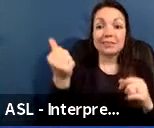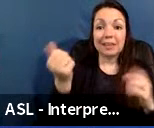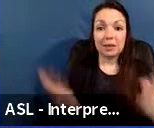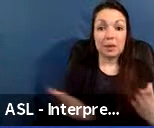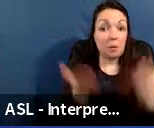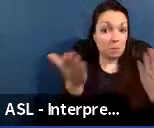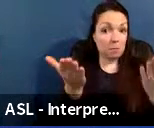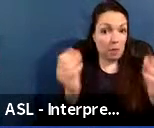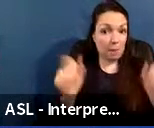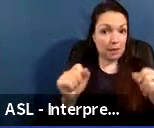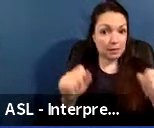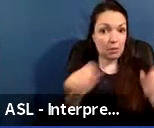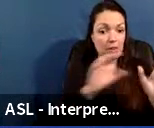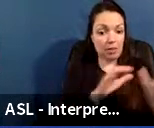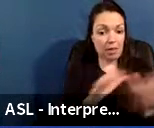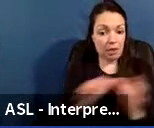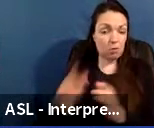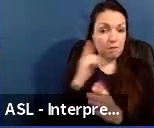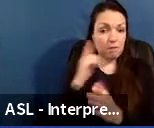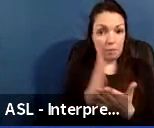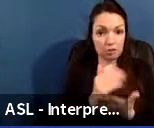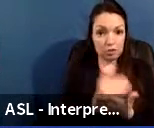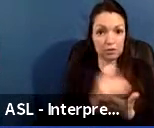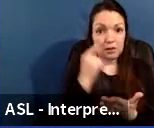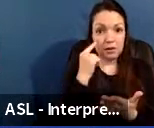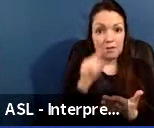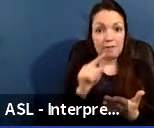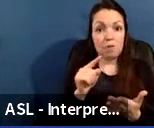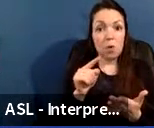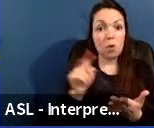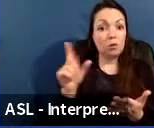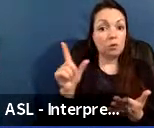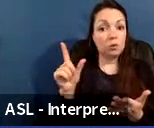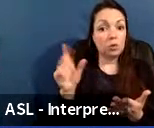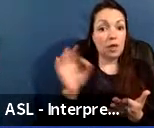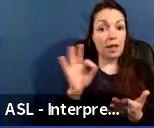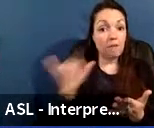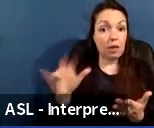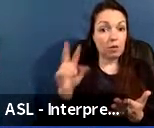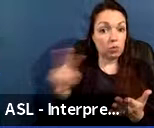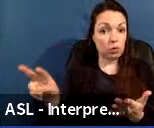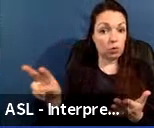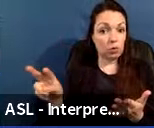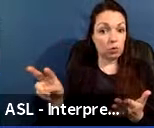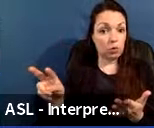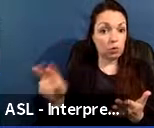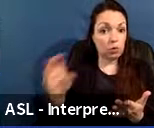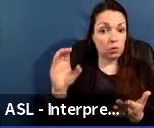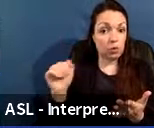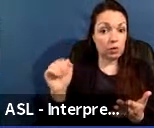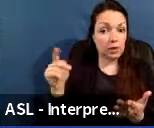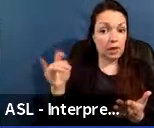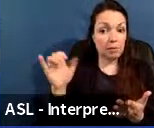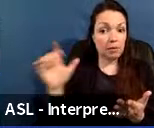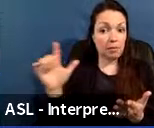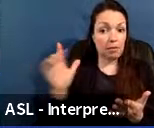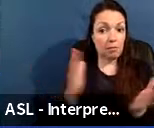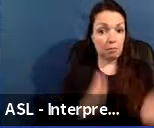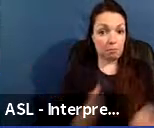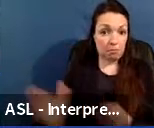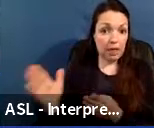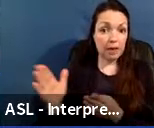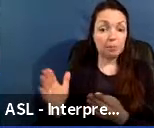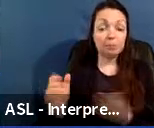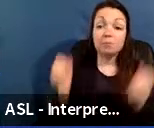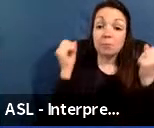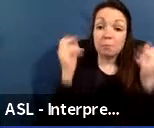budget categories that we are reviewing for the FY22 Capital Plan. Many of